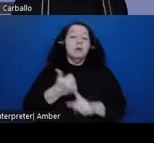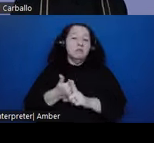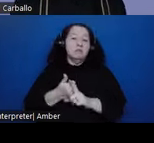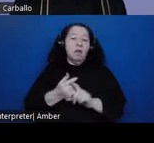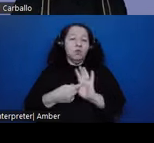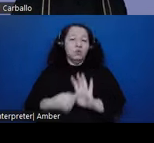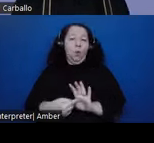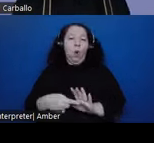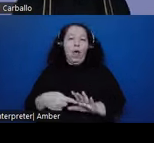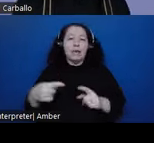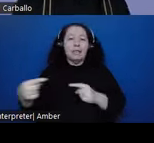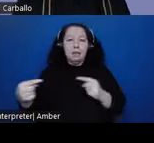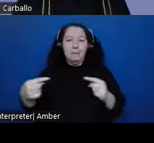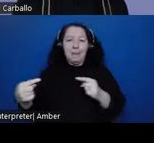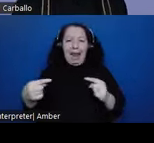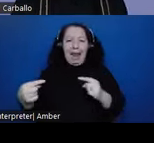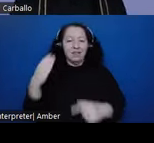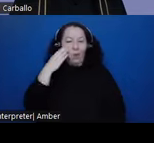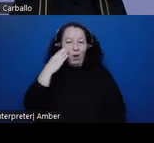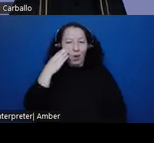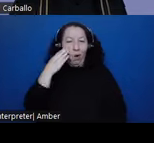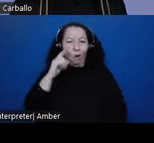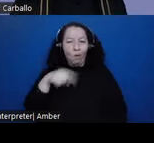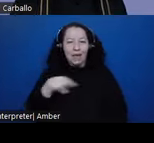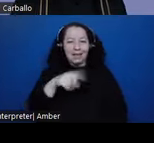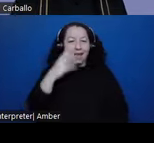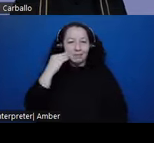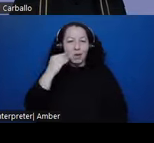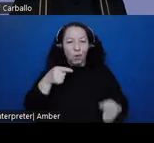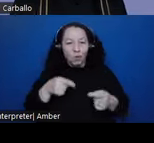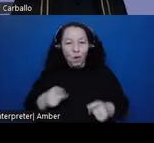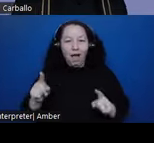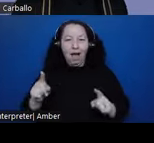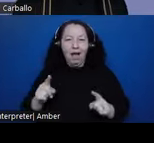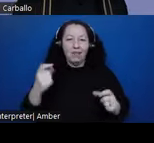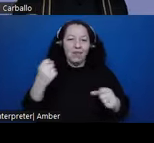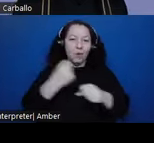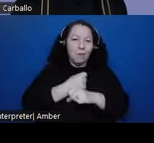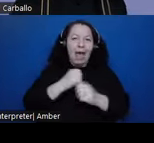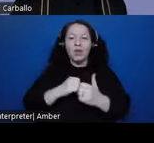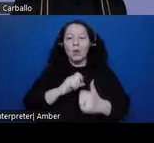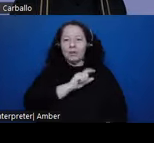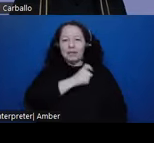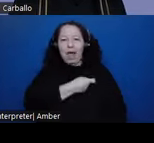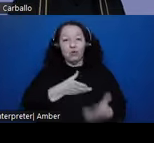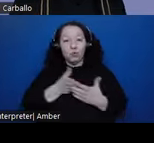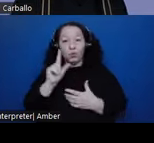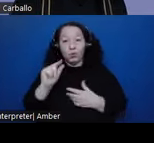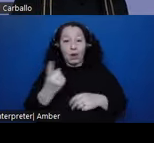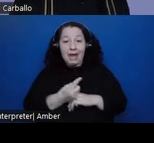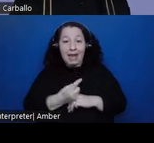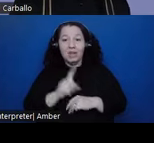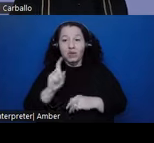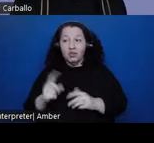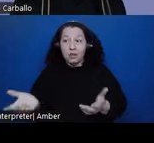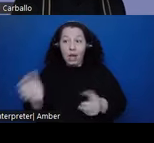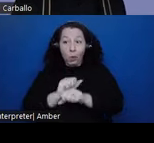that we know that the Tlaxcala had as they were battling with the Spaniards over these 20 days of whether they should join forces or